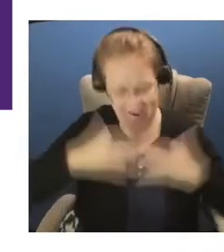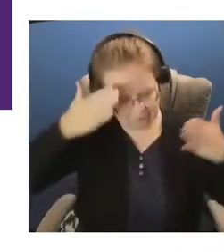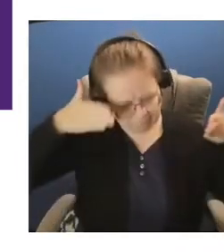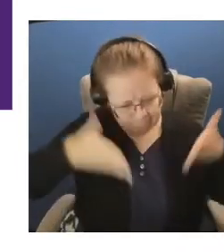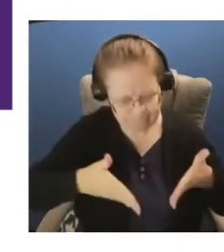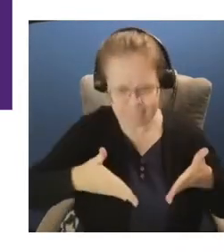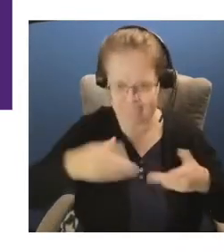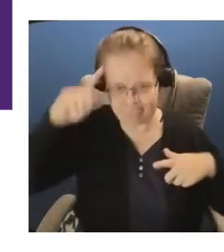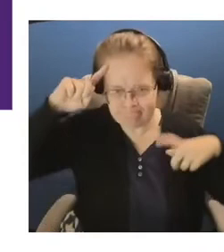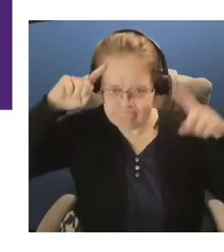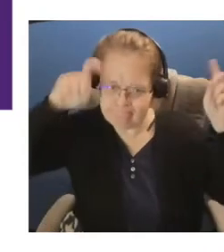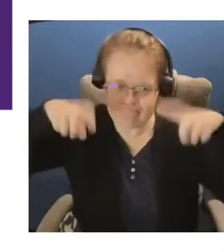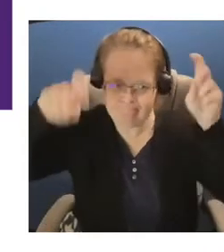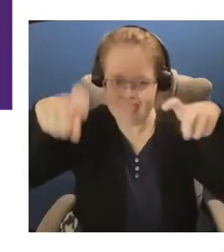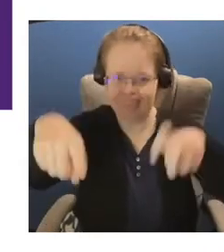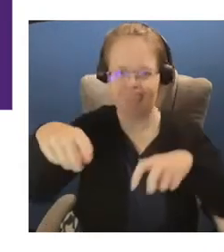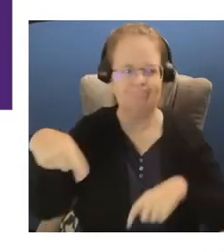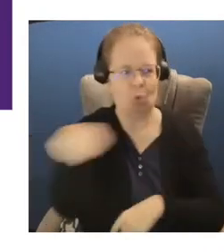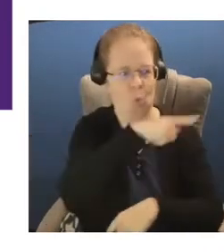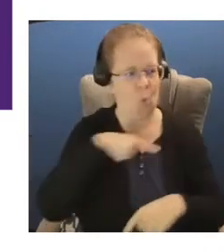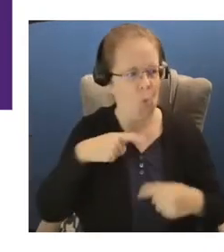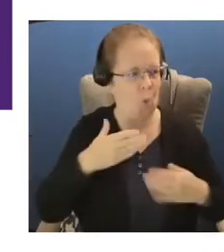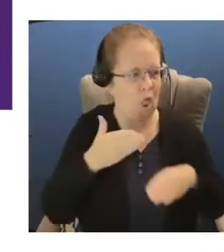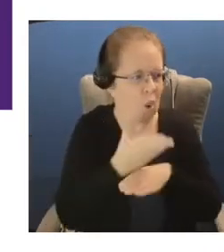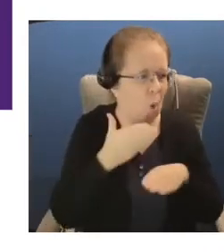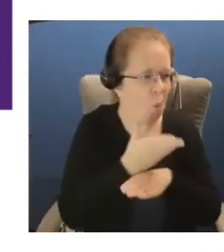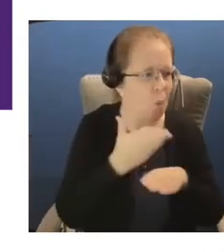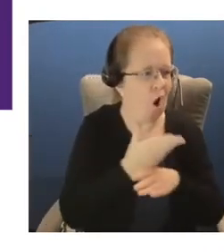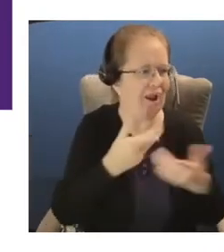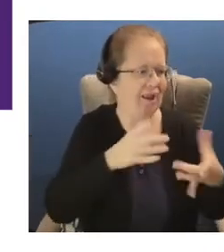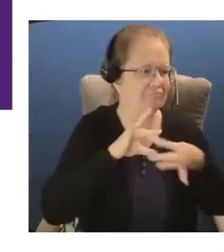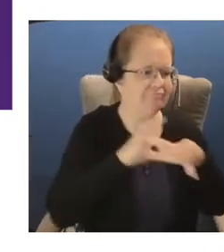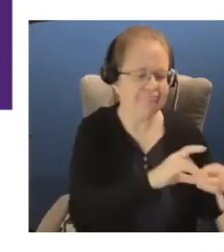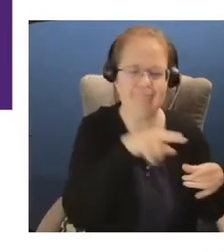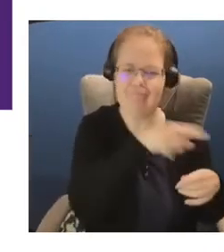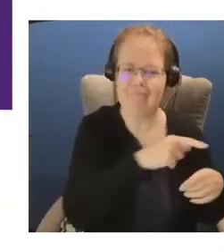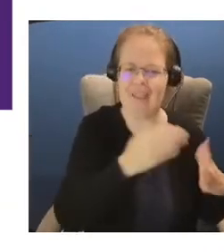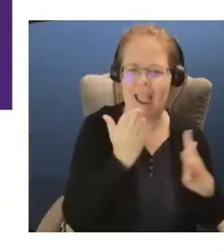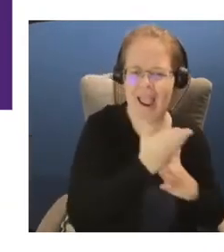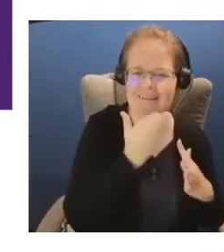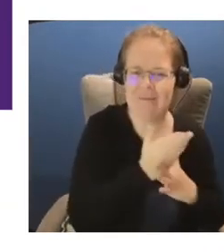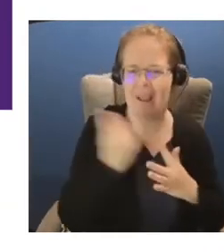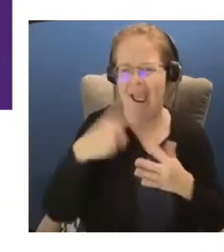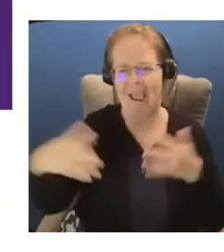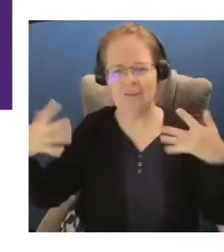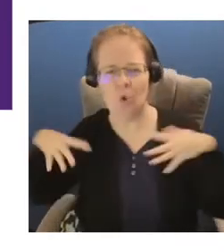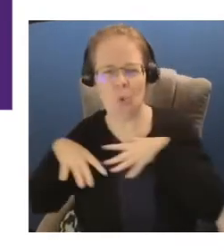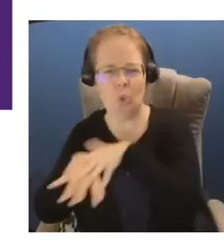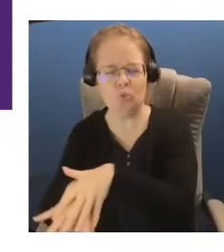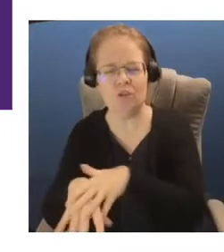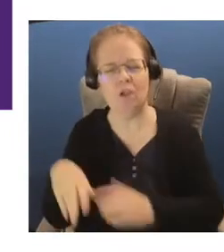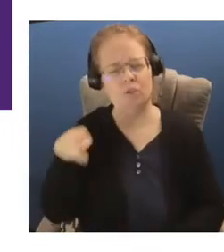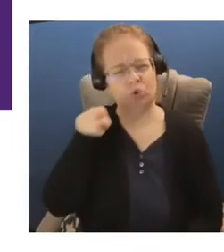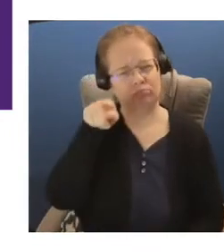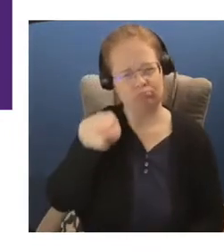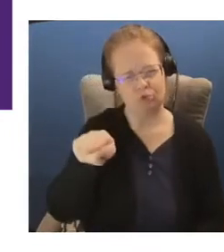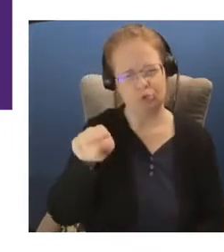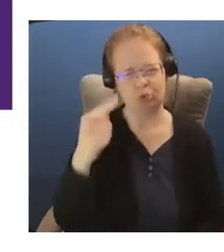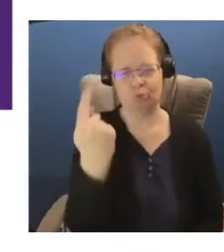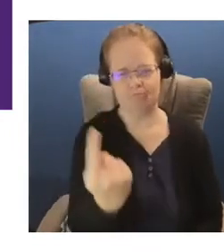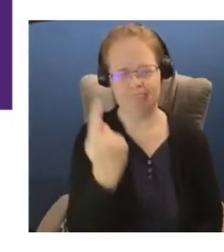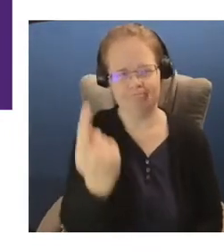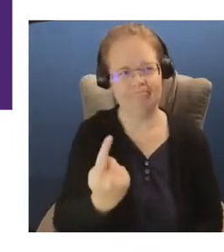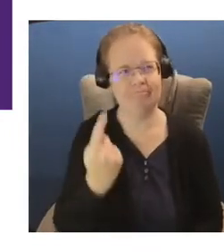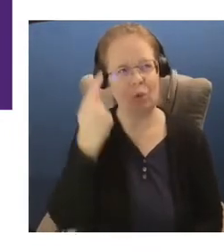working across accessibility and inclusivity, what is it that you think the world